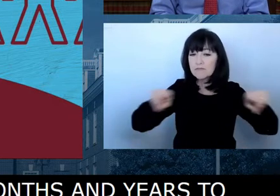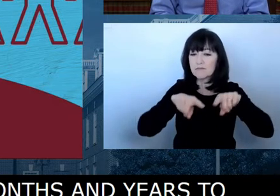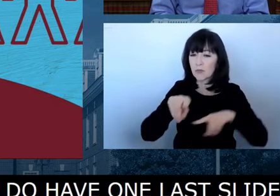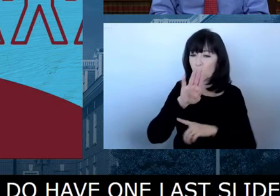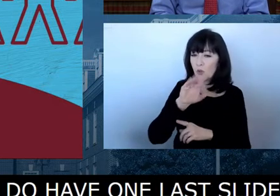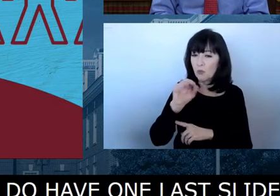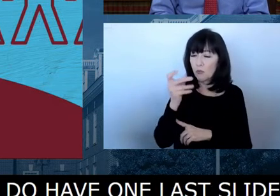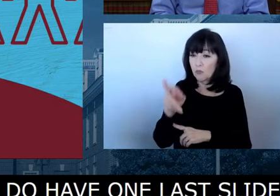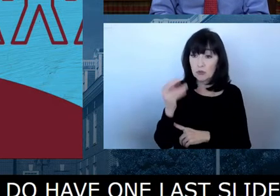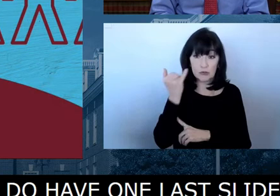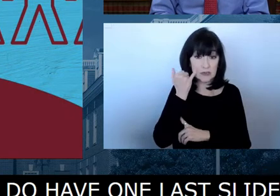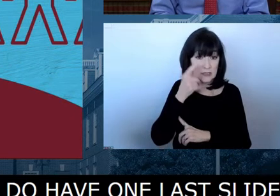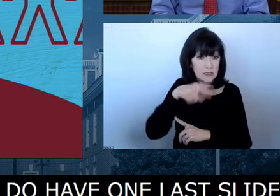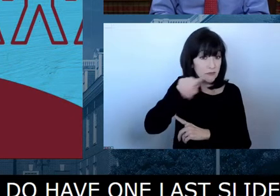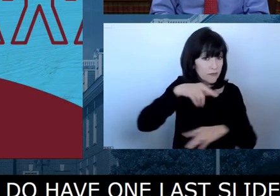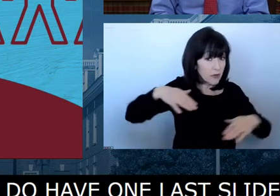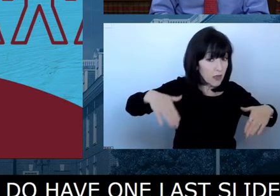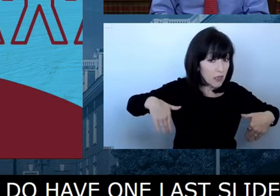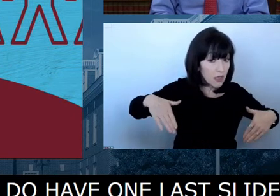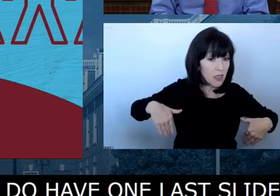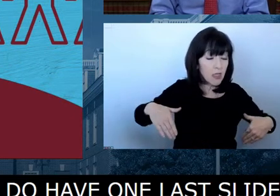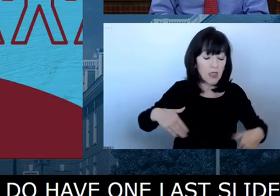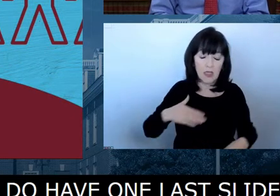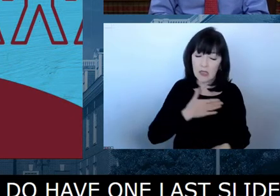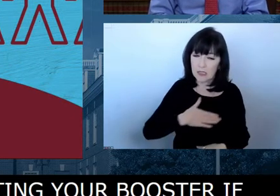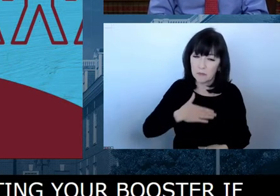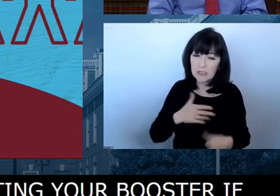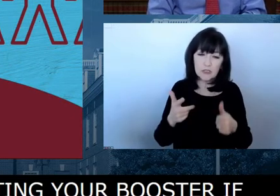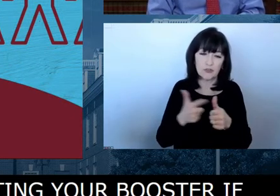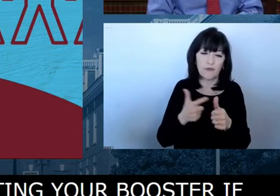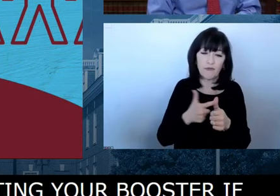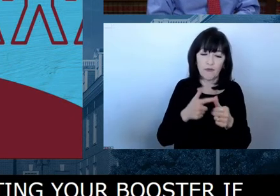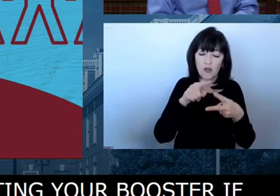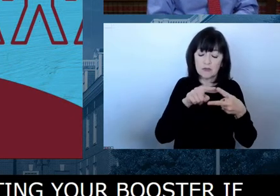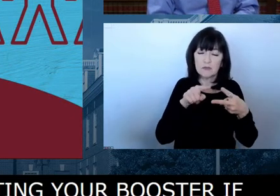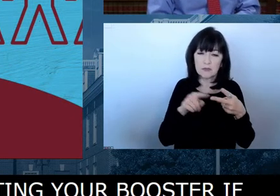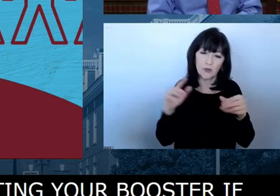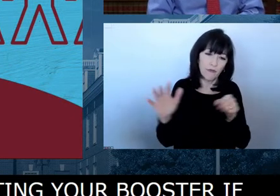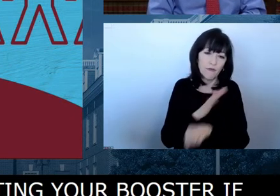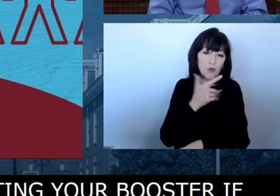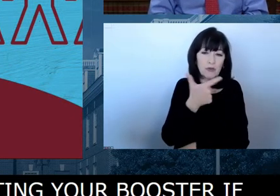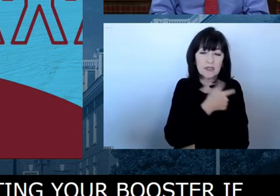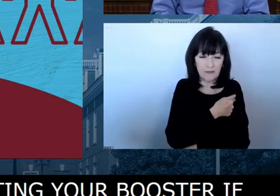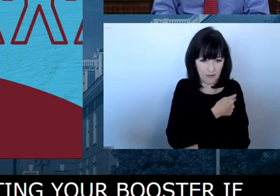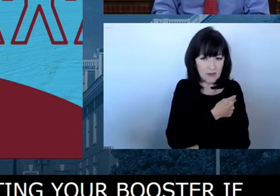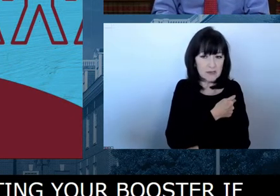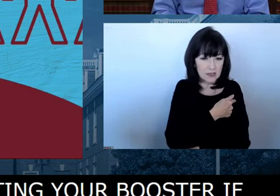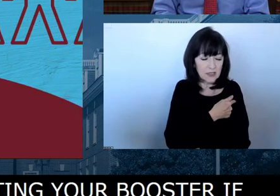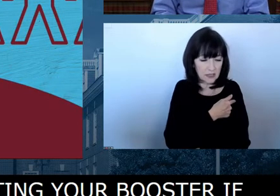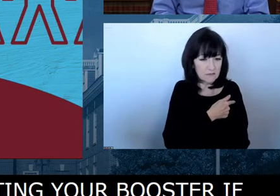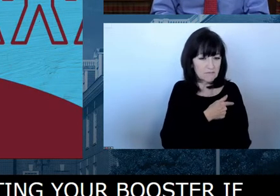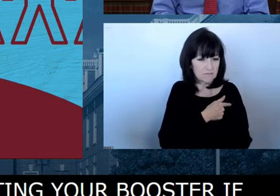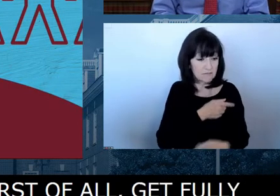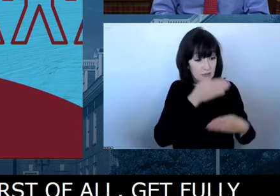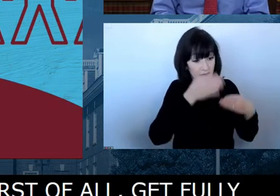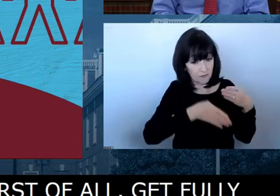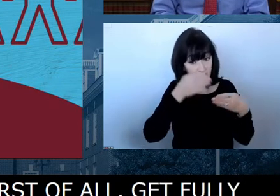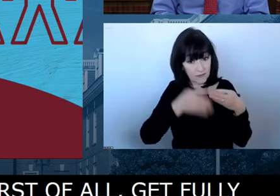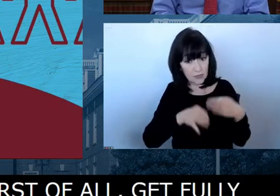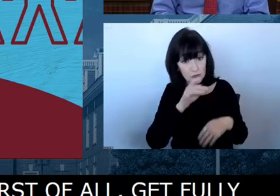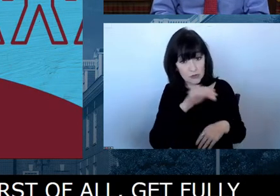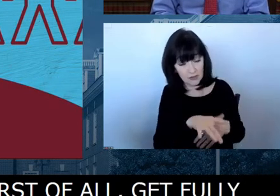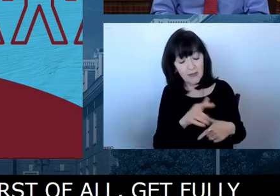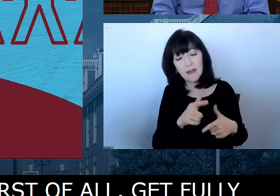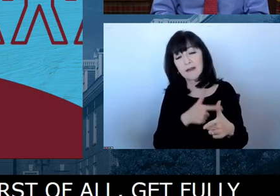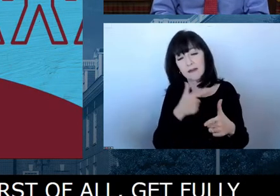haven't had it already, first of all, get fully vaccinated. We want to climb those ranks, get up there with the top tier of states